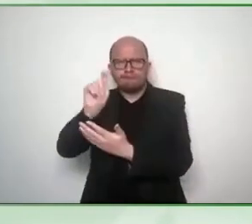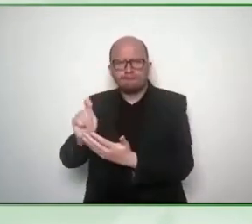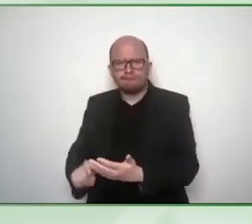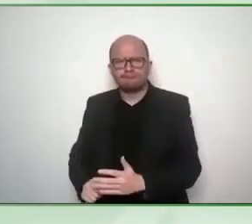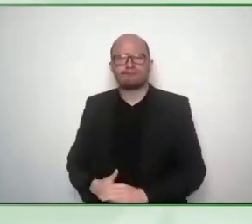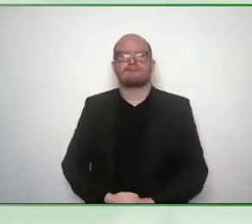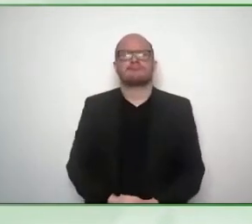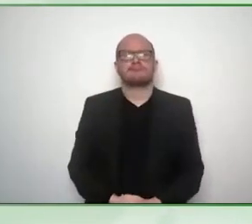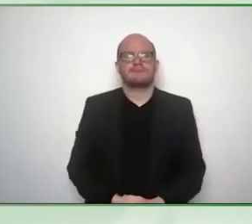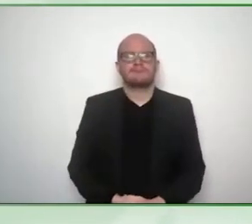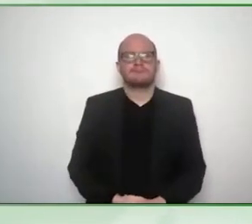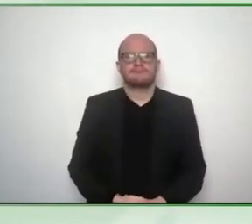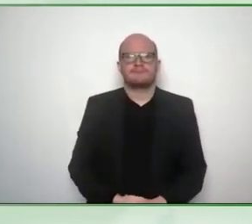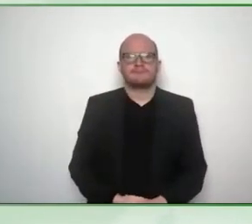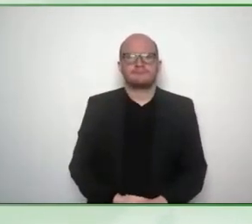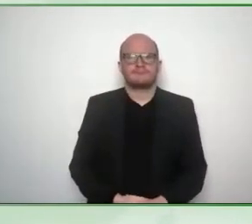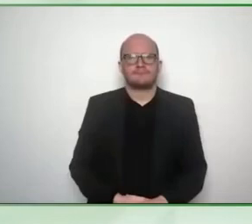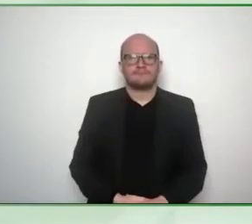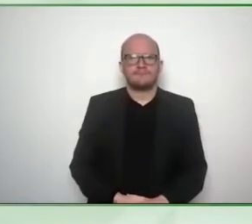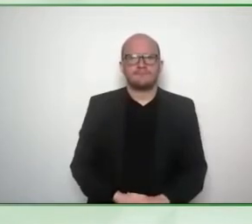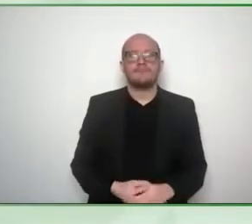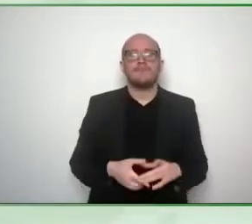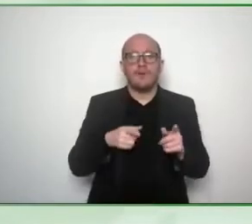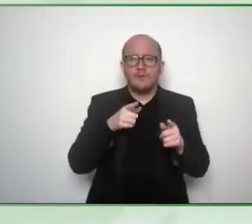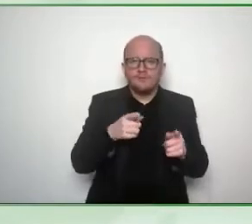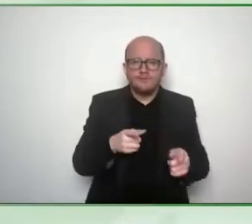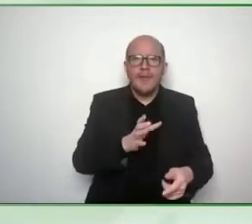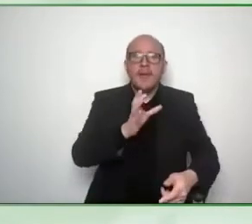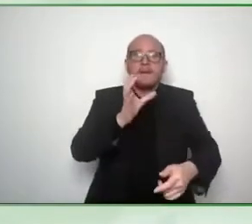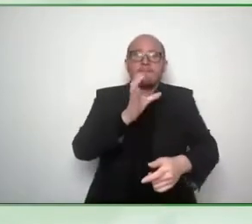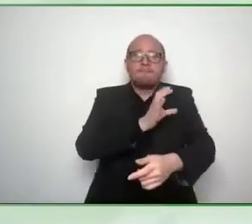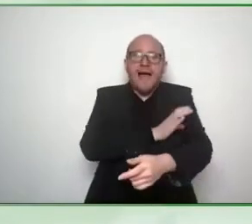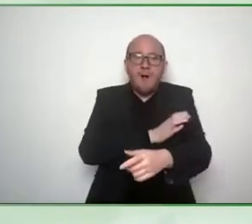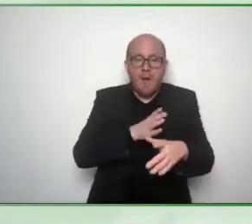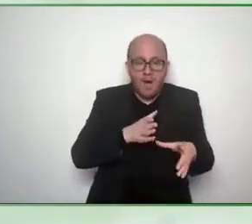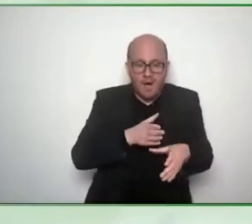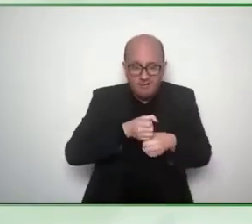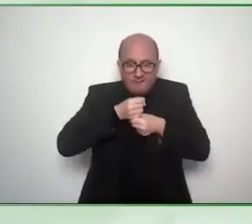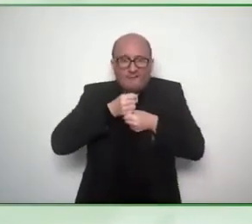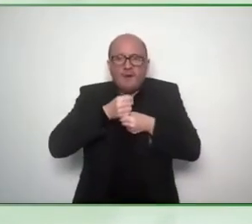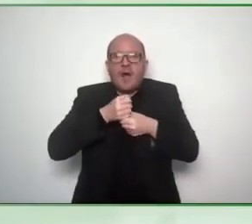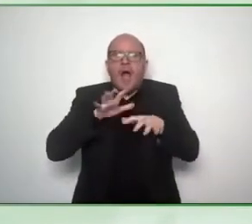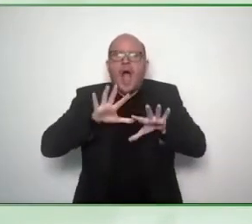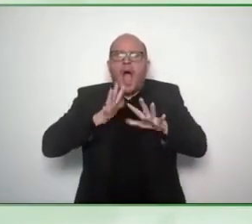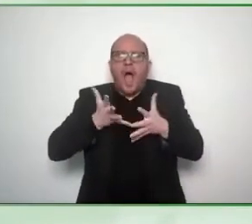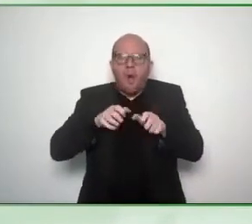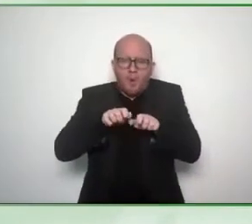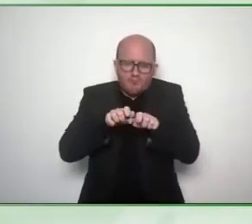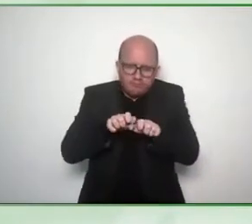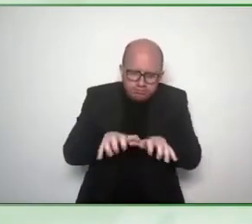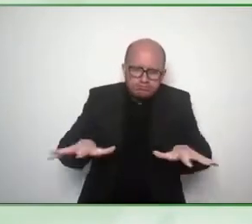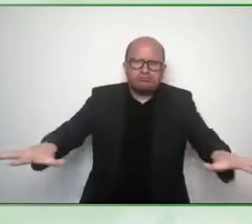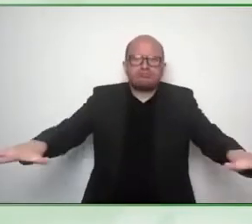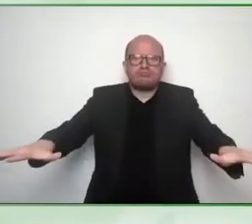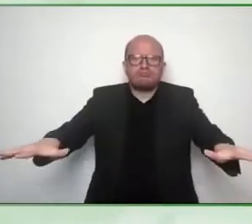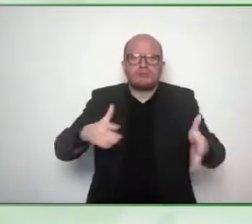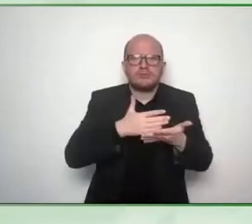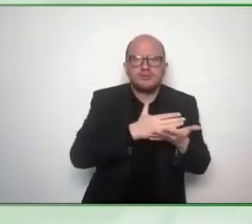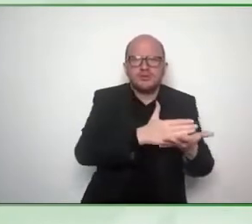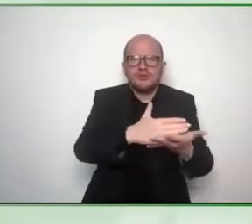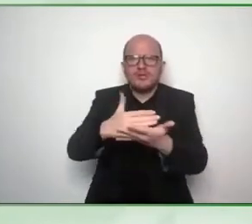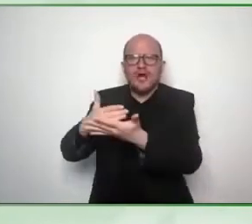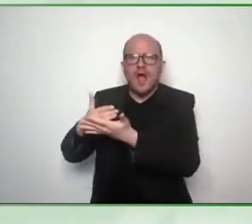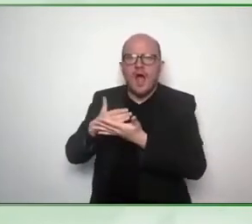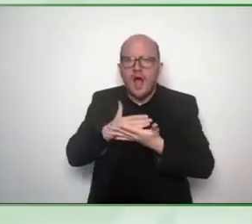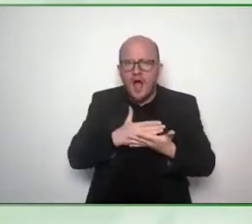de-centering power was the topic and i drew power as a crown that you have on your head and the